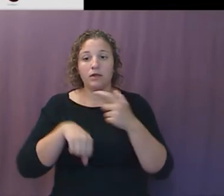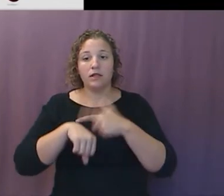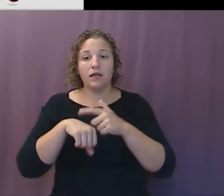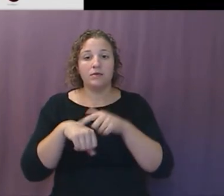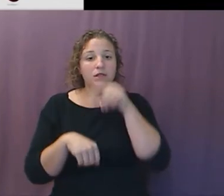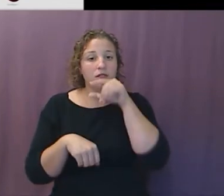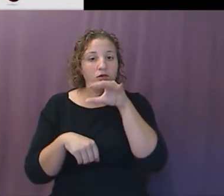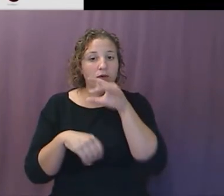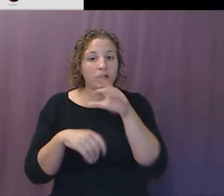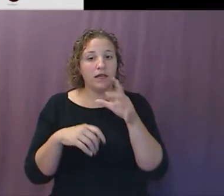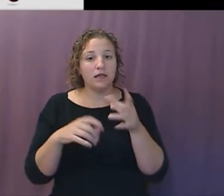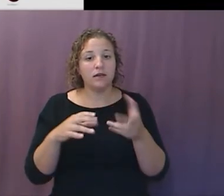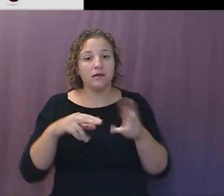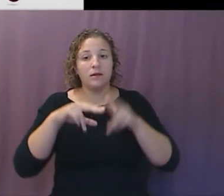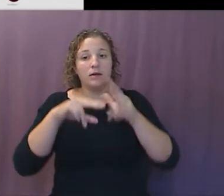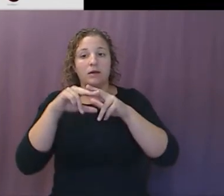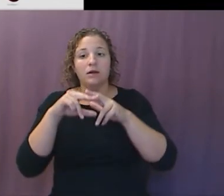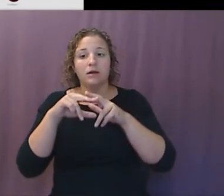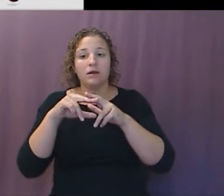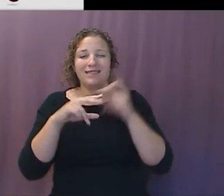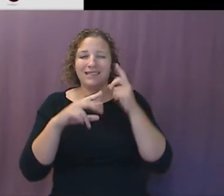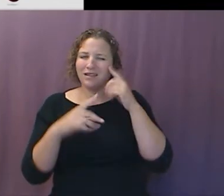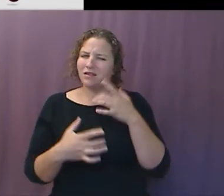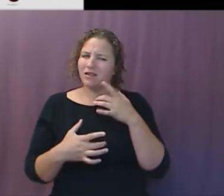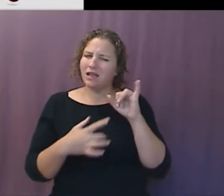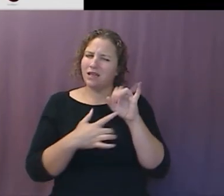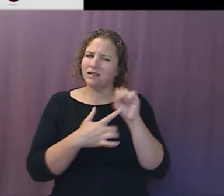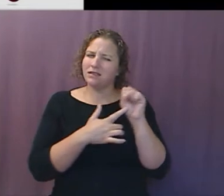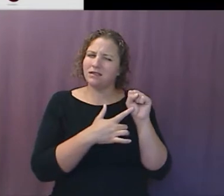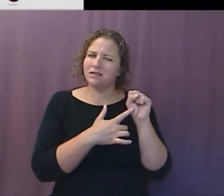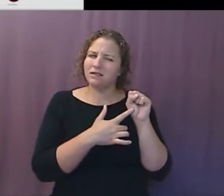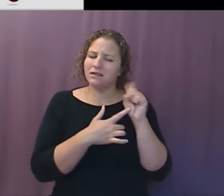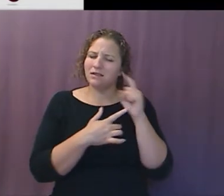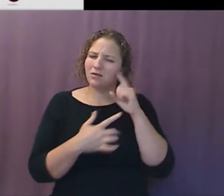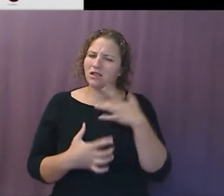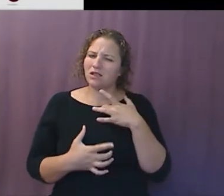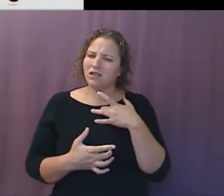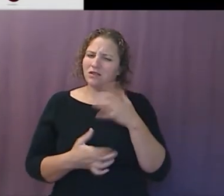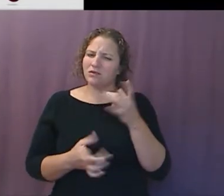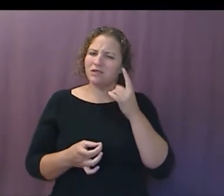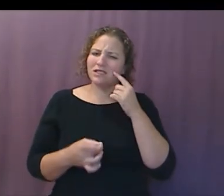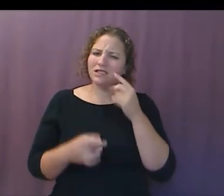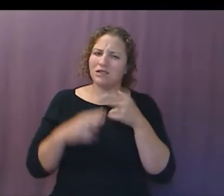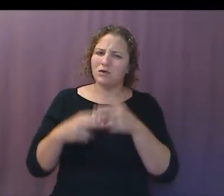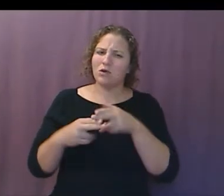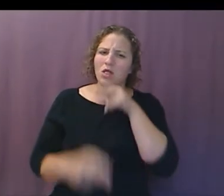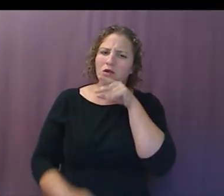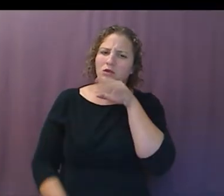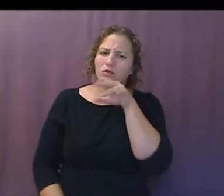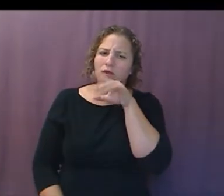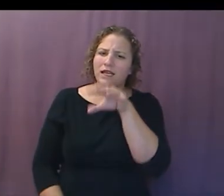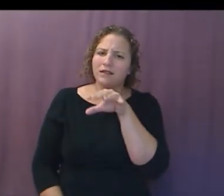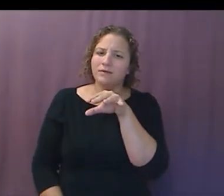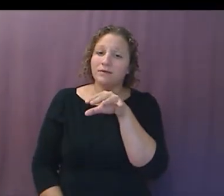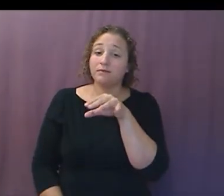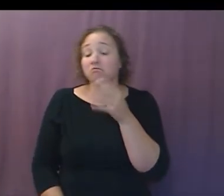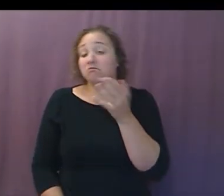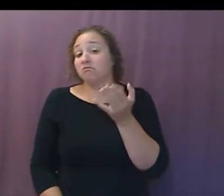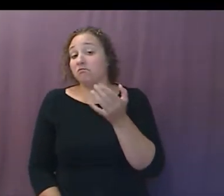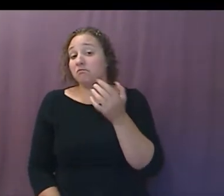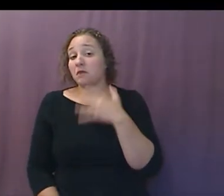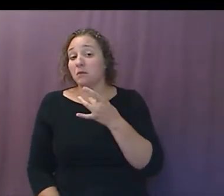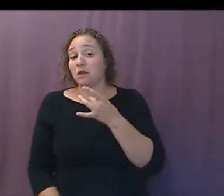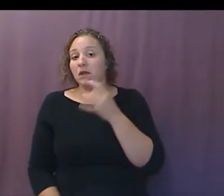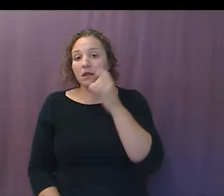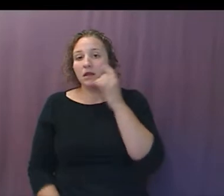resupply missions, the ISS. It's interesting, something called Dragon is being used to throw this all around the world. So where